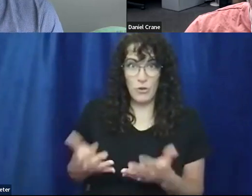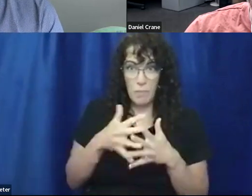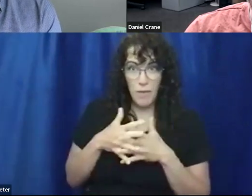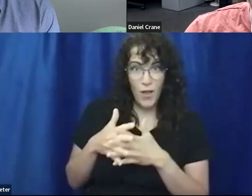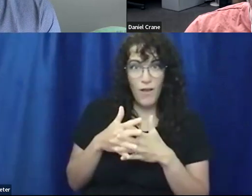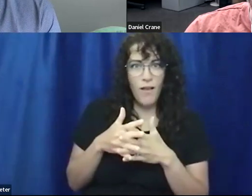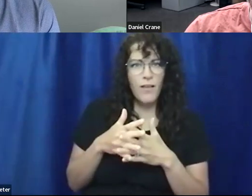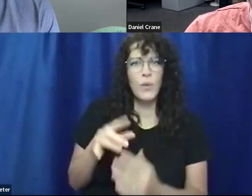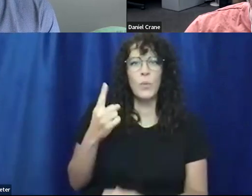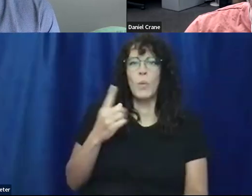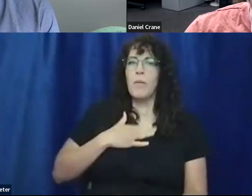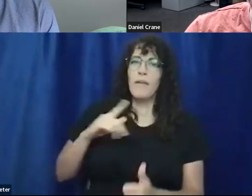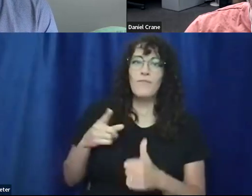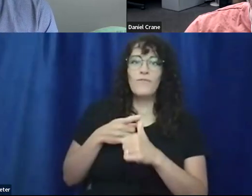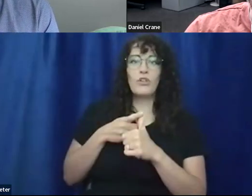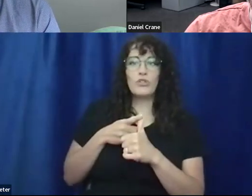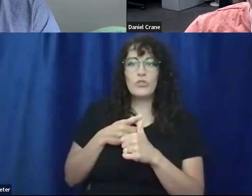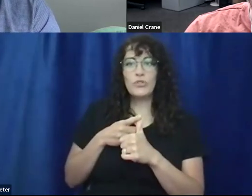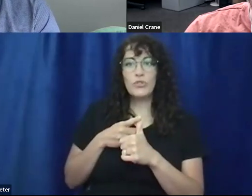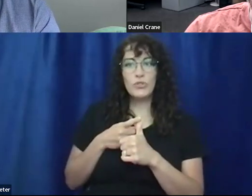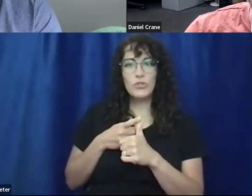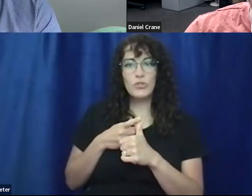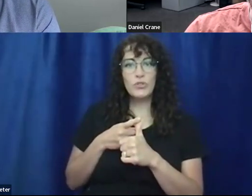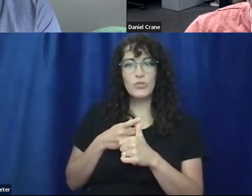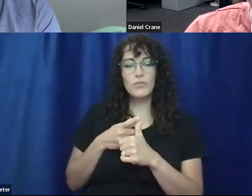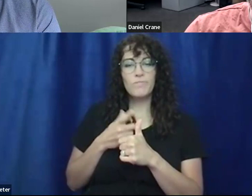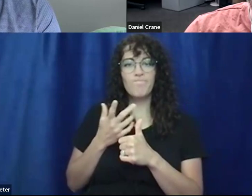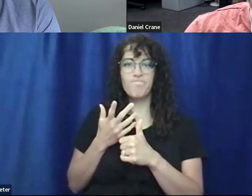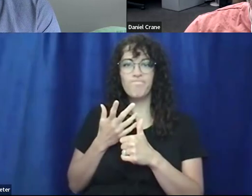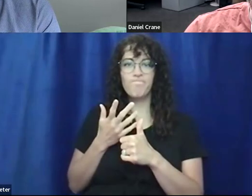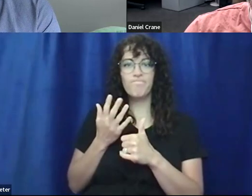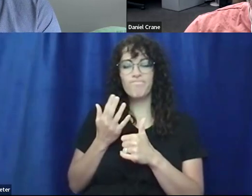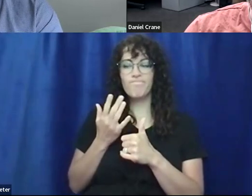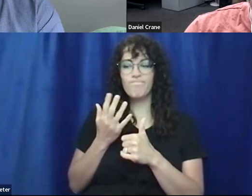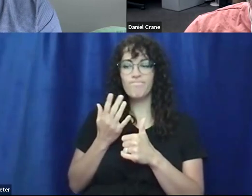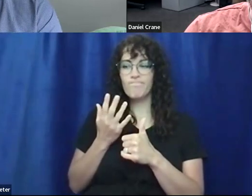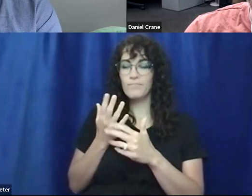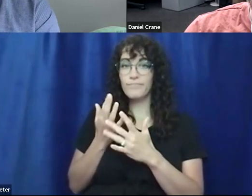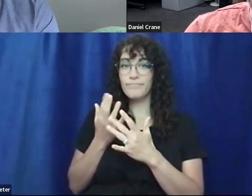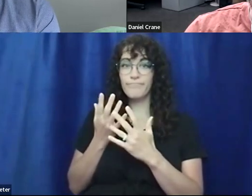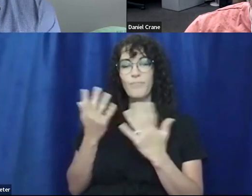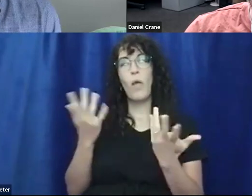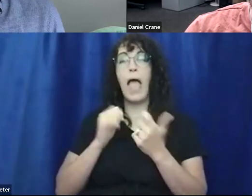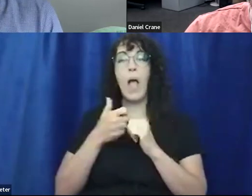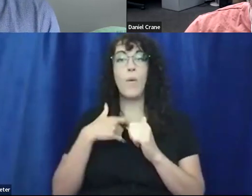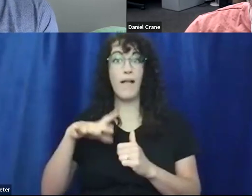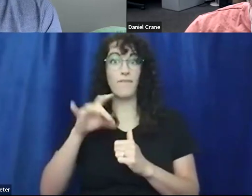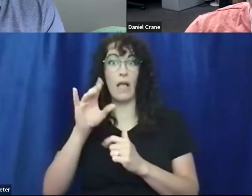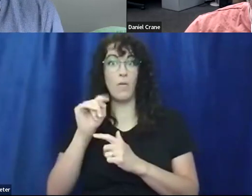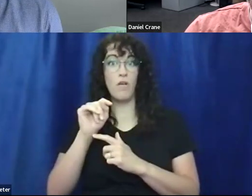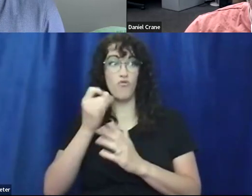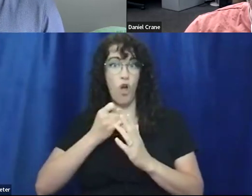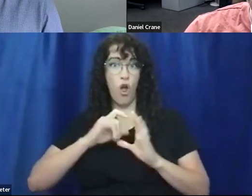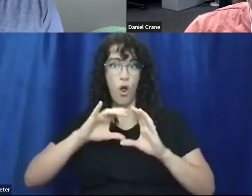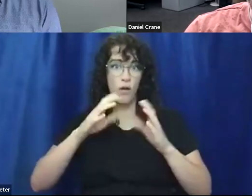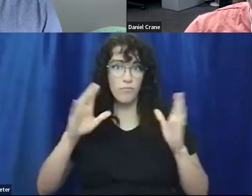um, one of my first, um, one, kind of one of my first, uh, how I found out art really brought people together